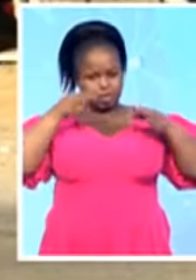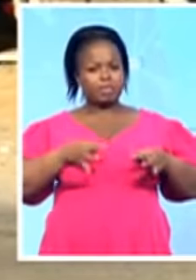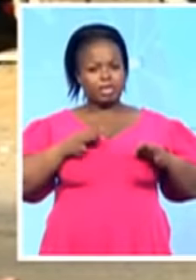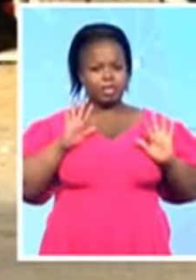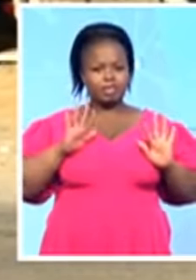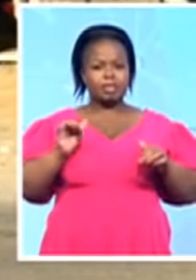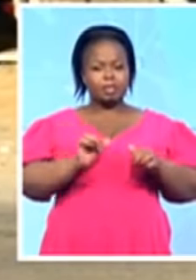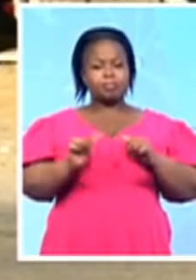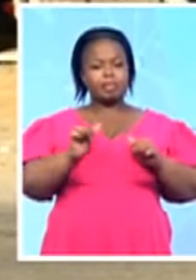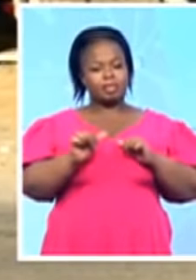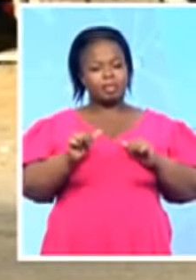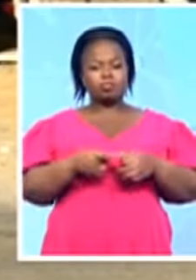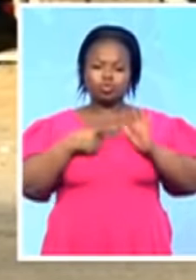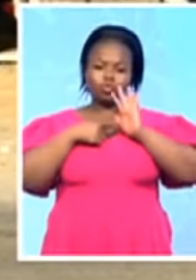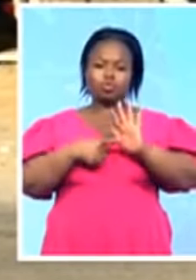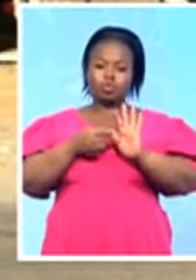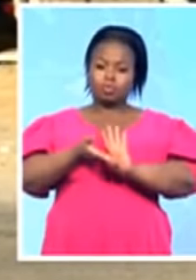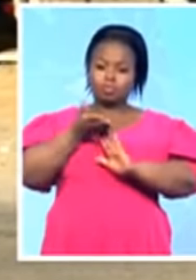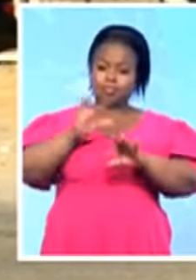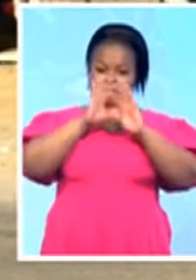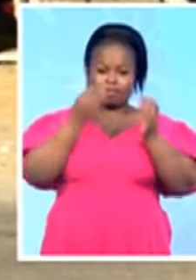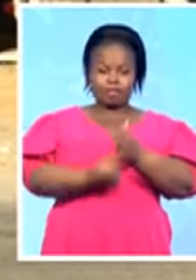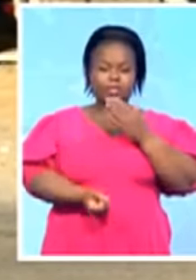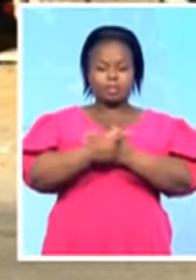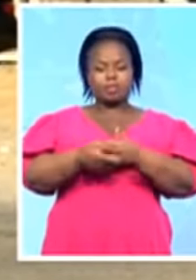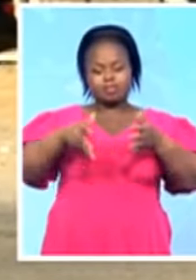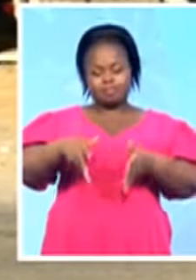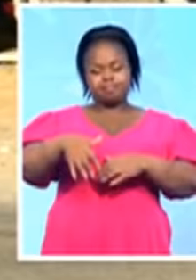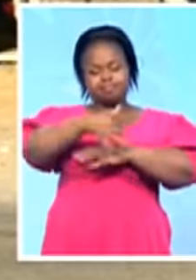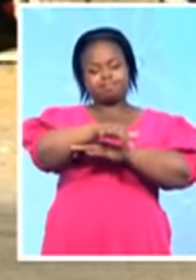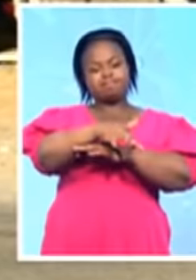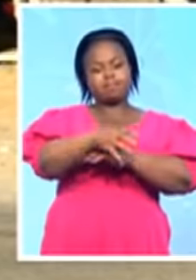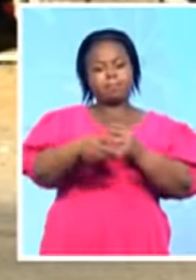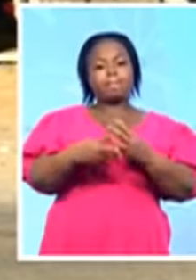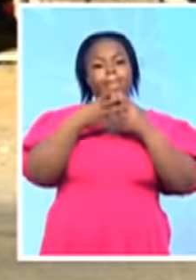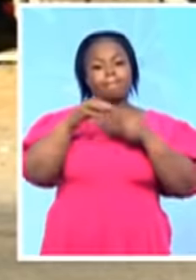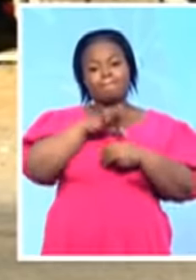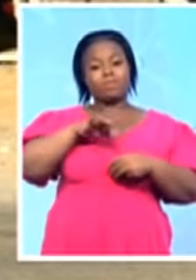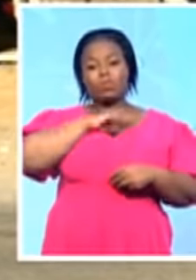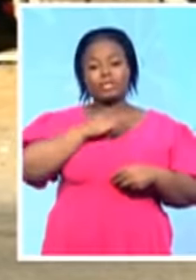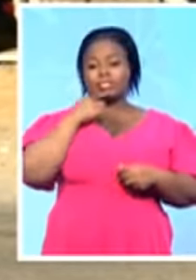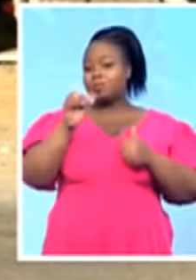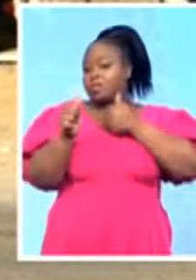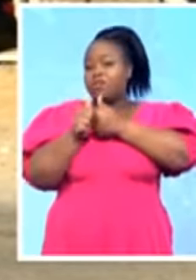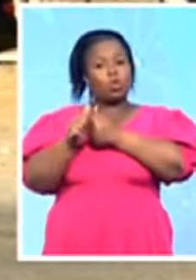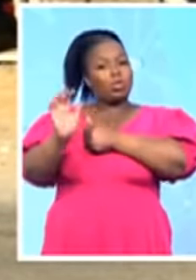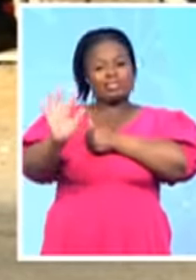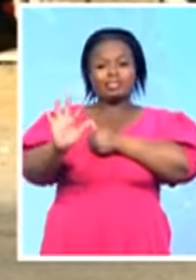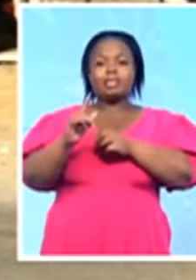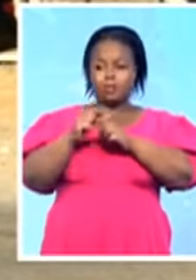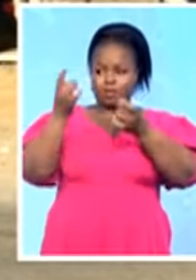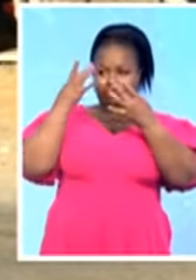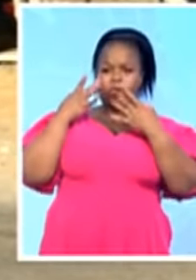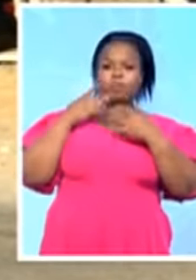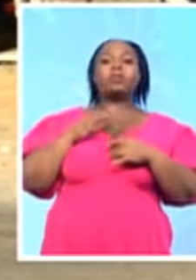of what is happening here outside the facility. They've told us to hang 10, and they will then alert us as to the next area where